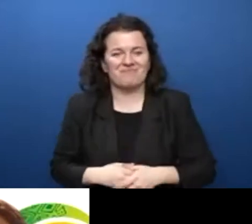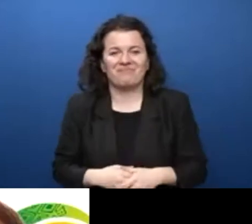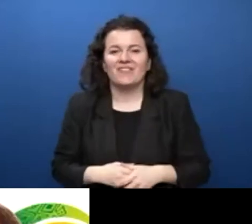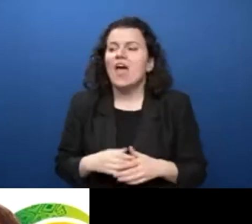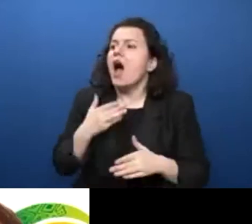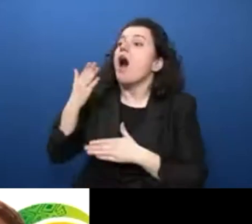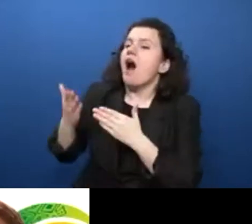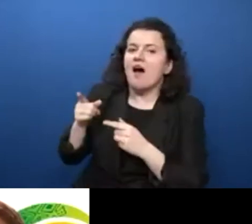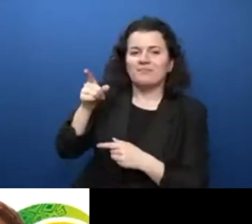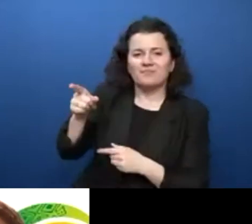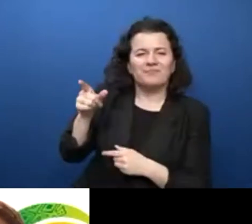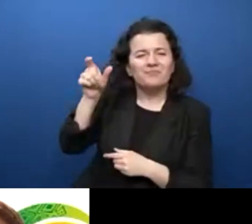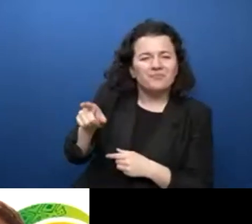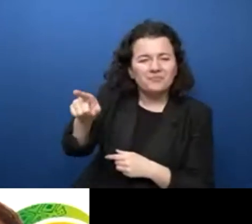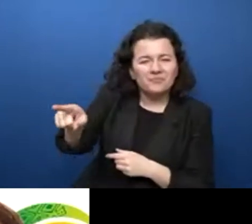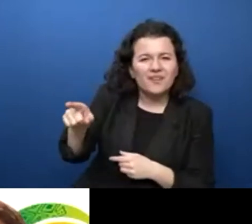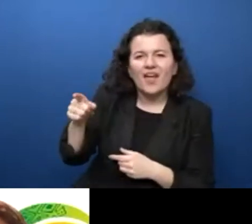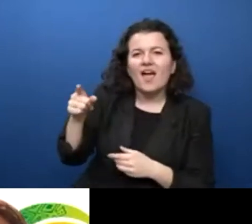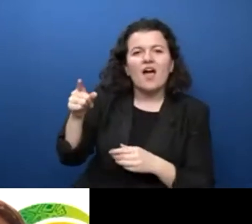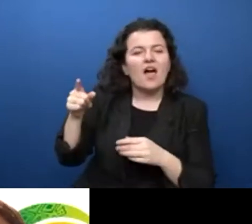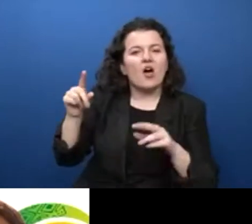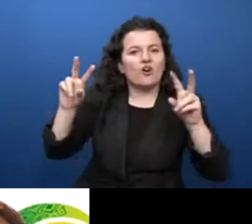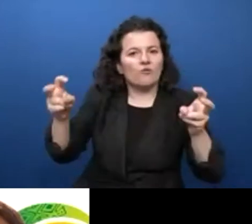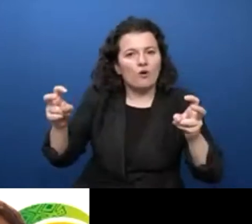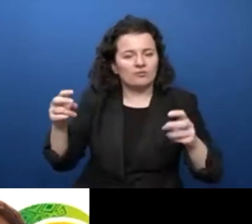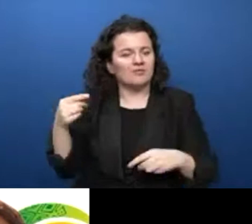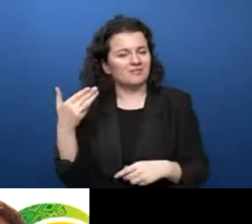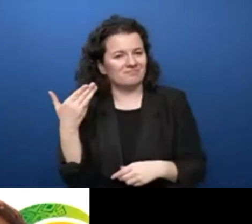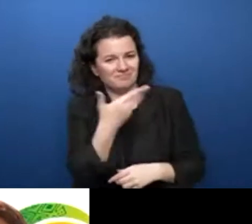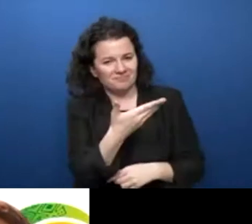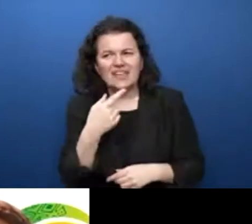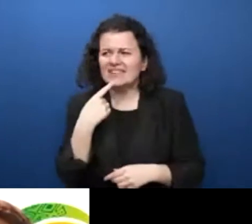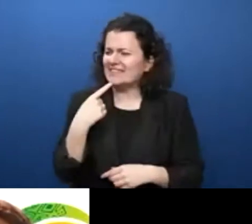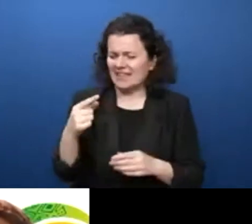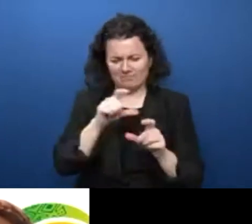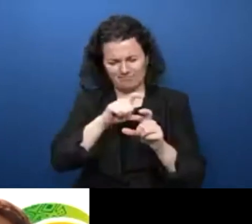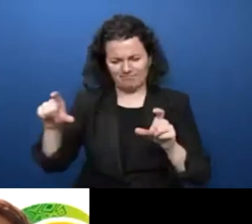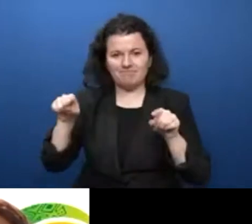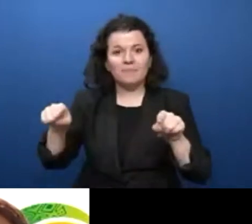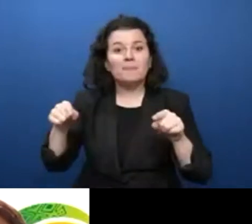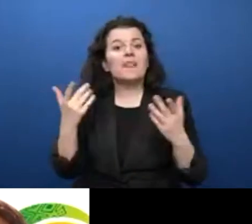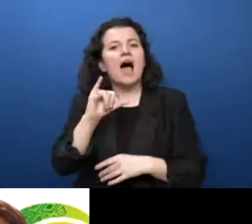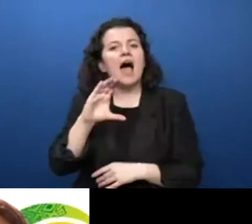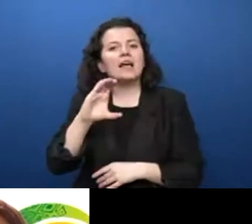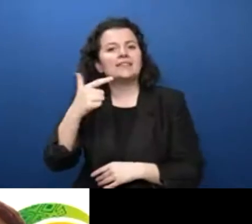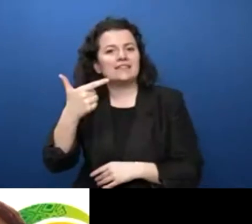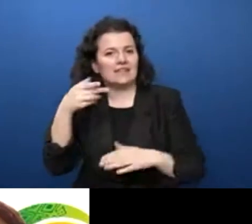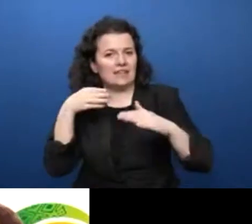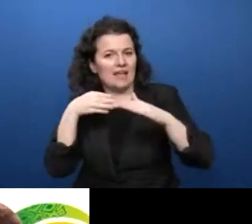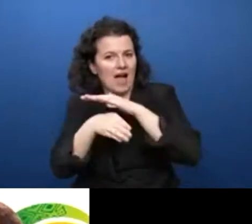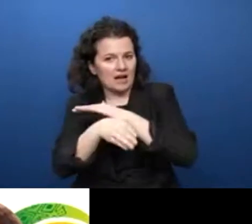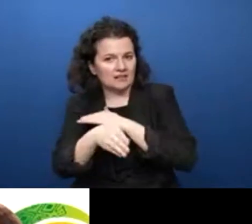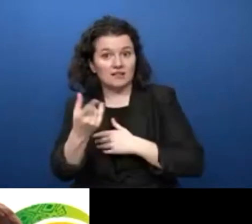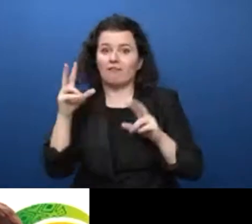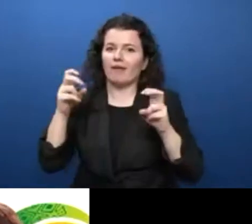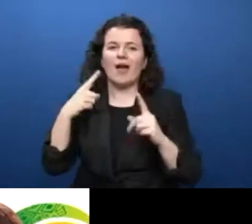quoting something that Claudia Gordon said. She said, access to ICT is more than a privilege. It should be a